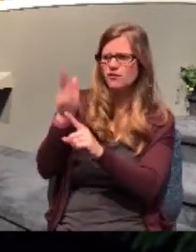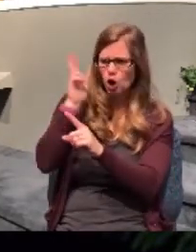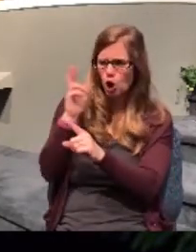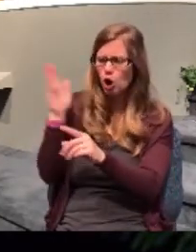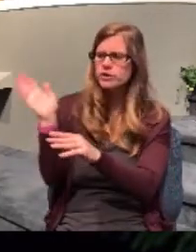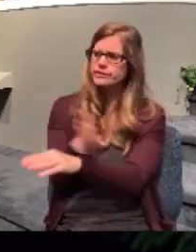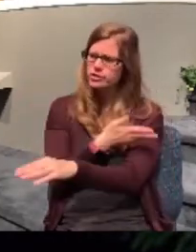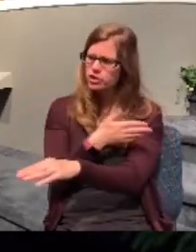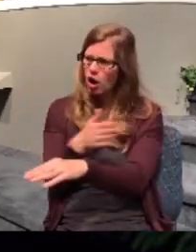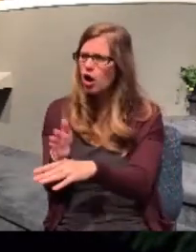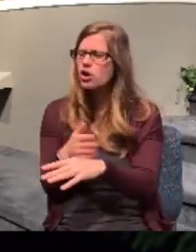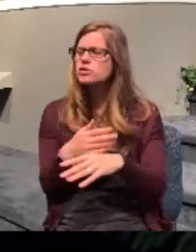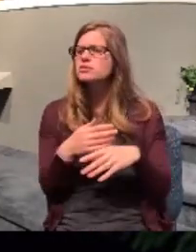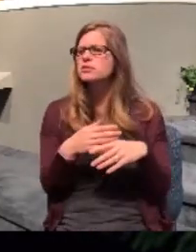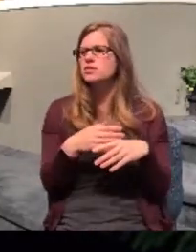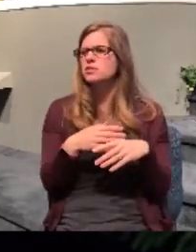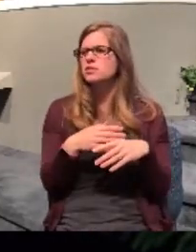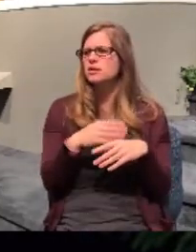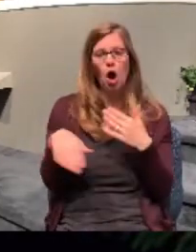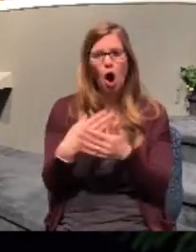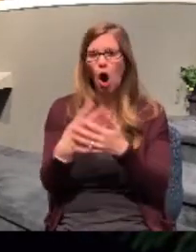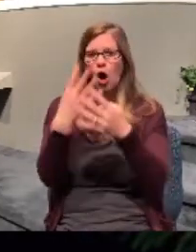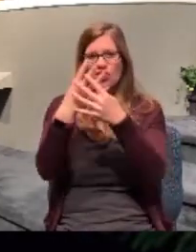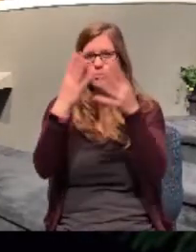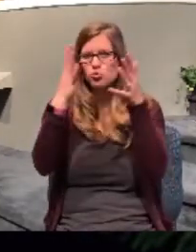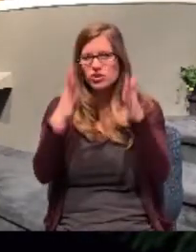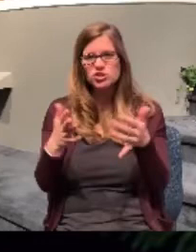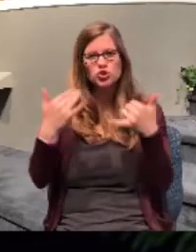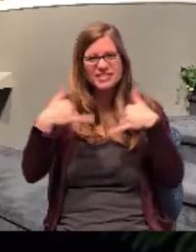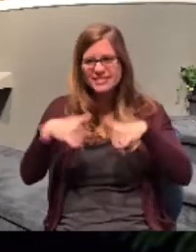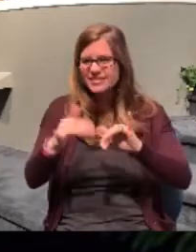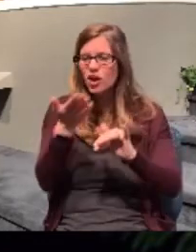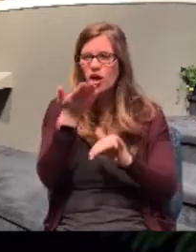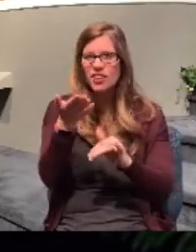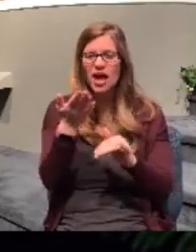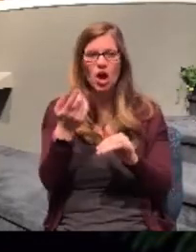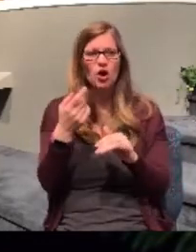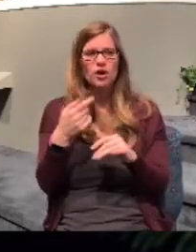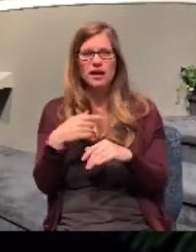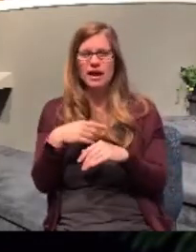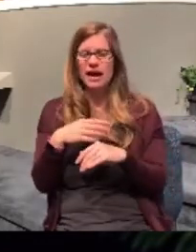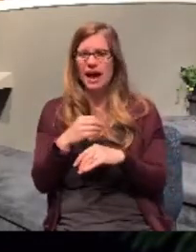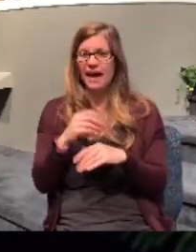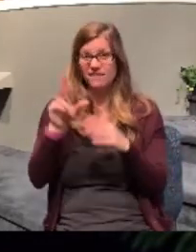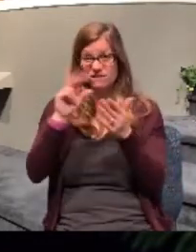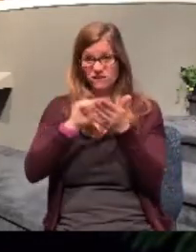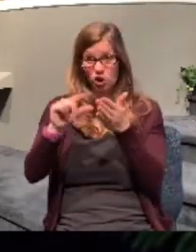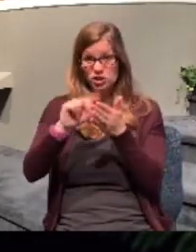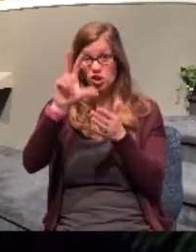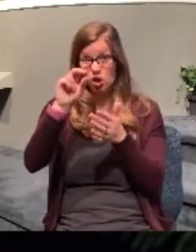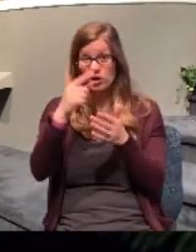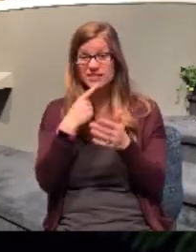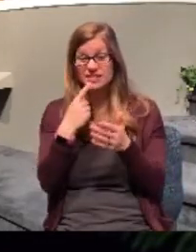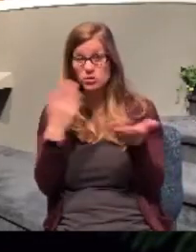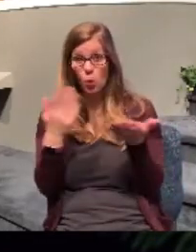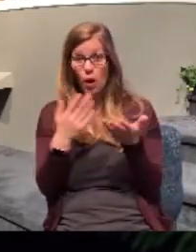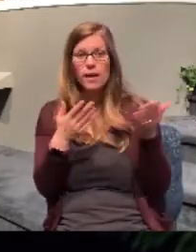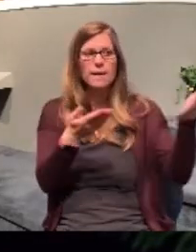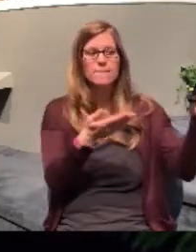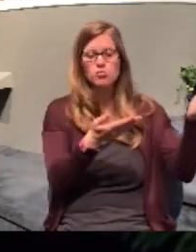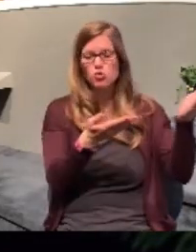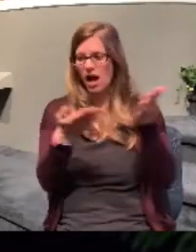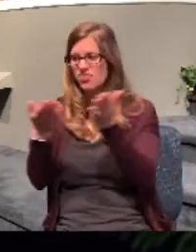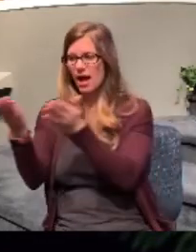finding out that all the prisoners were still there, he came in trembling and fell down. In verse 30. And brought them out and said,